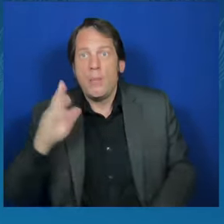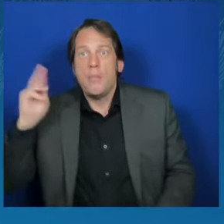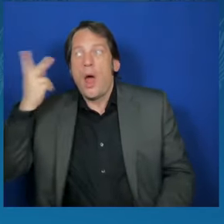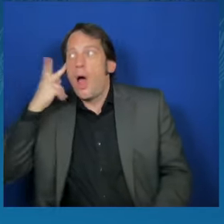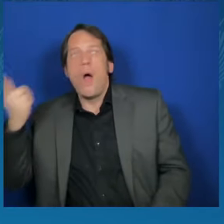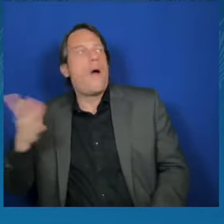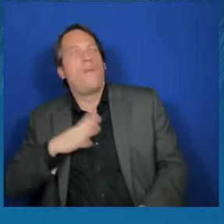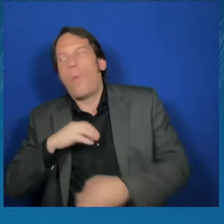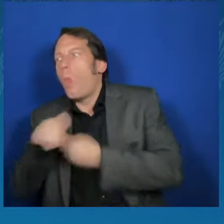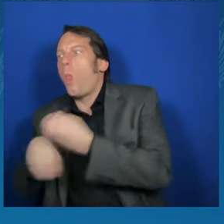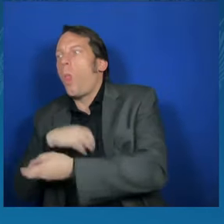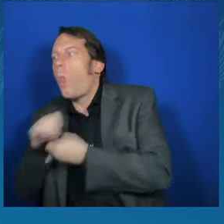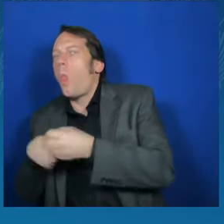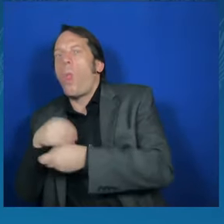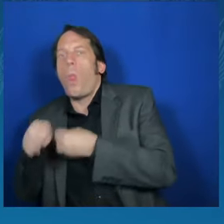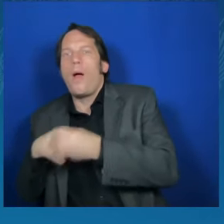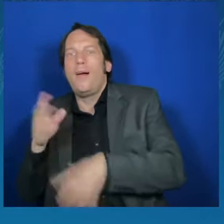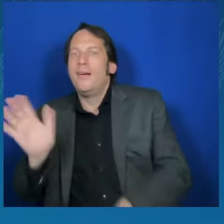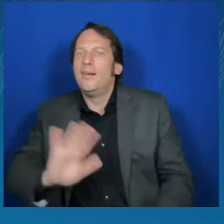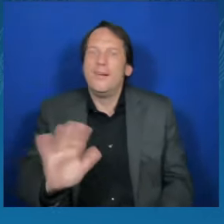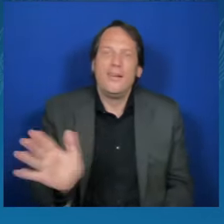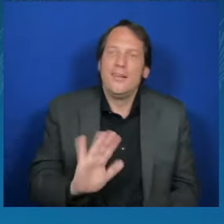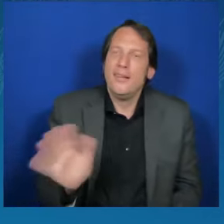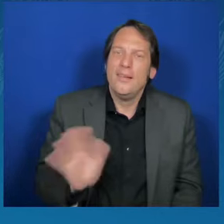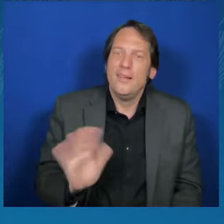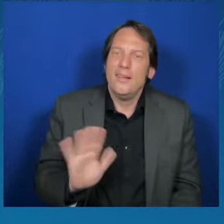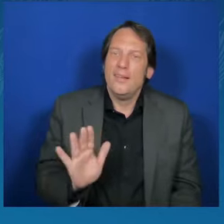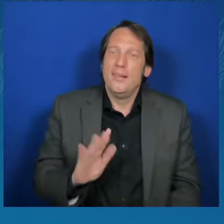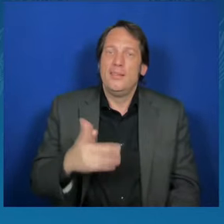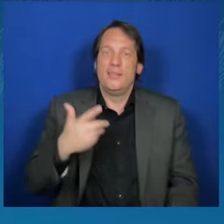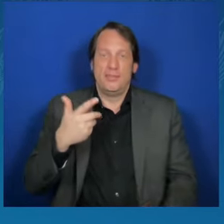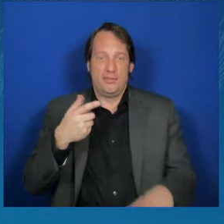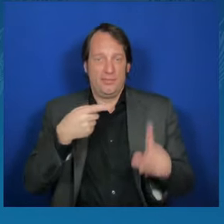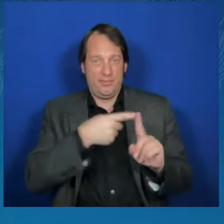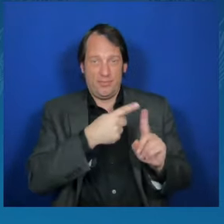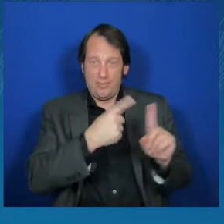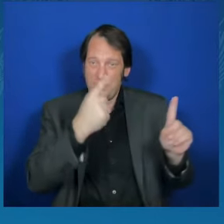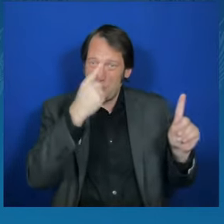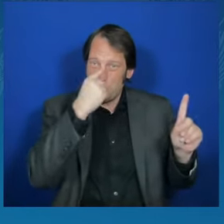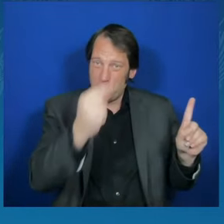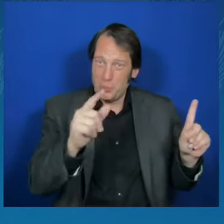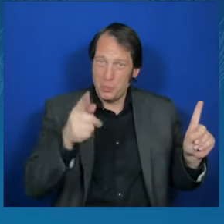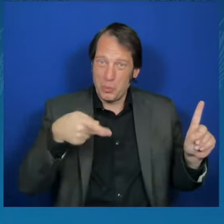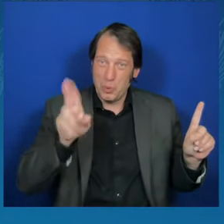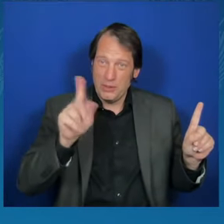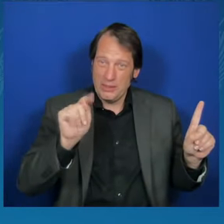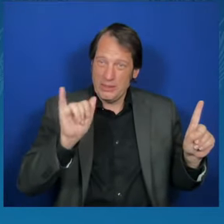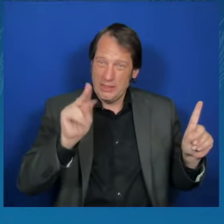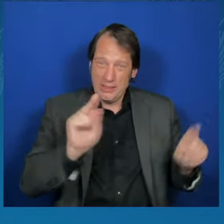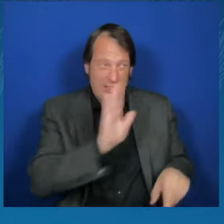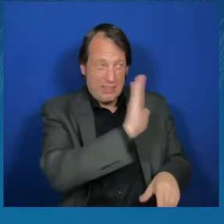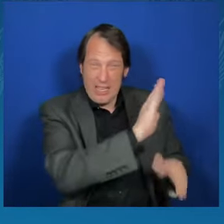his leadership of Russia, has shown himself to be